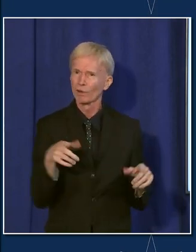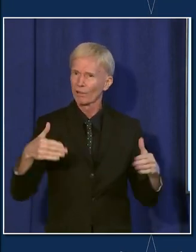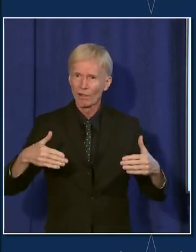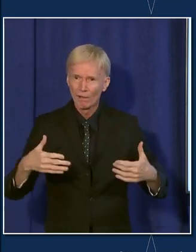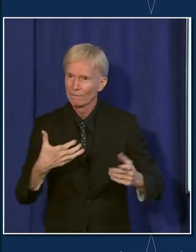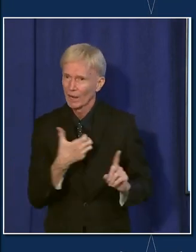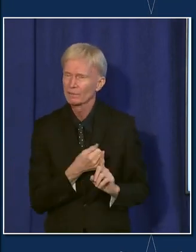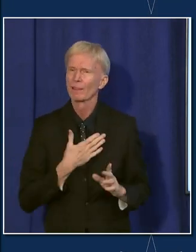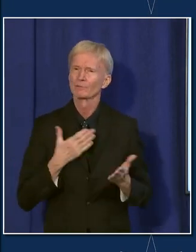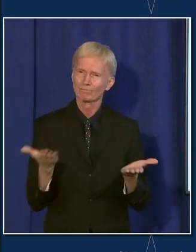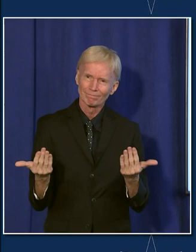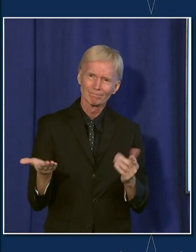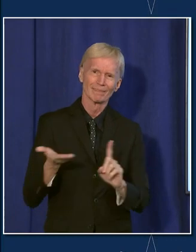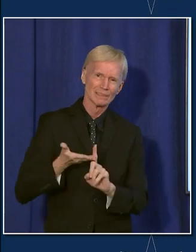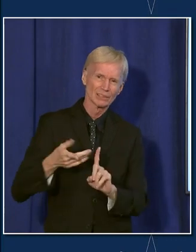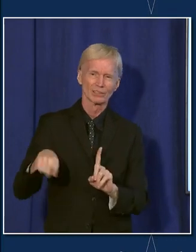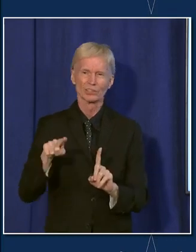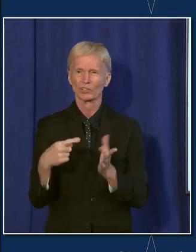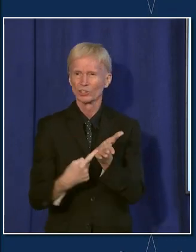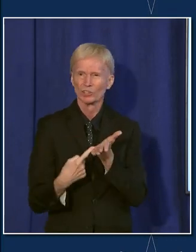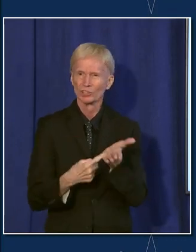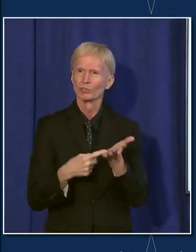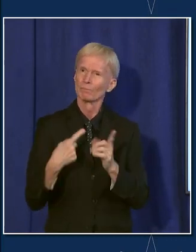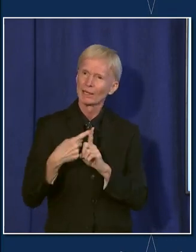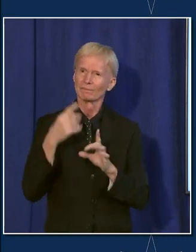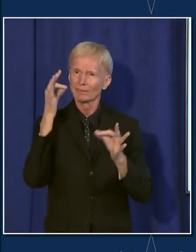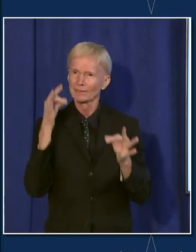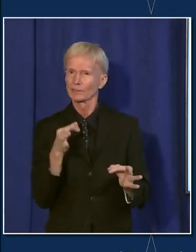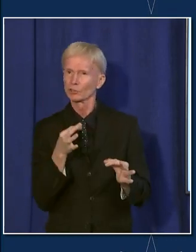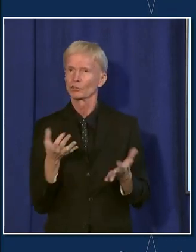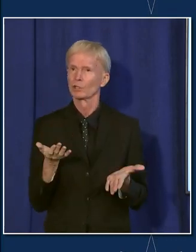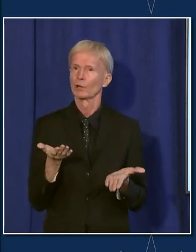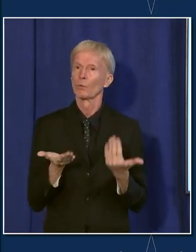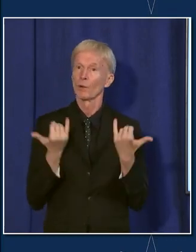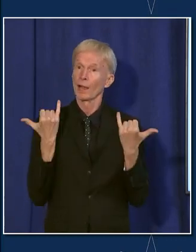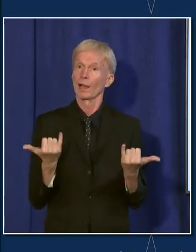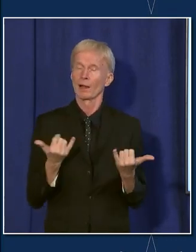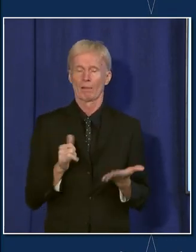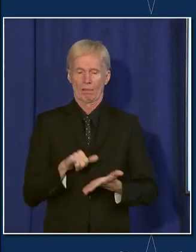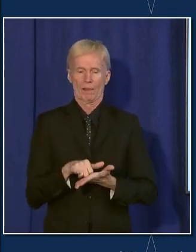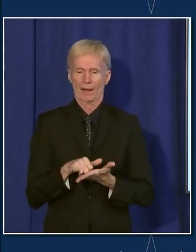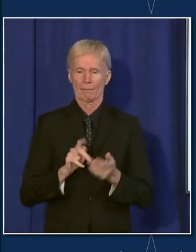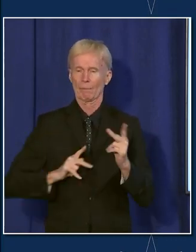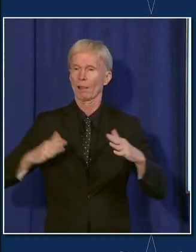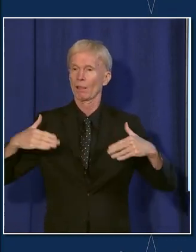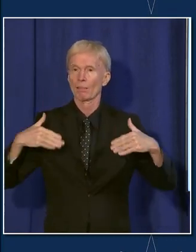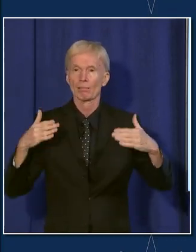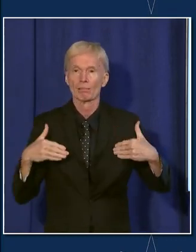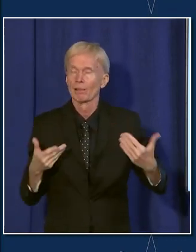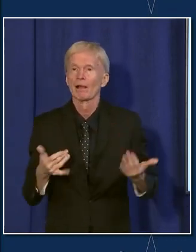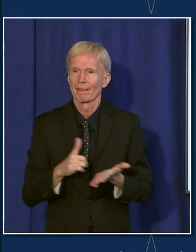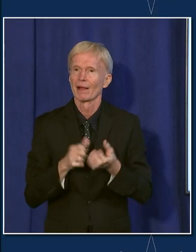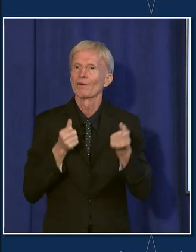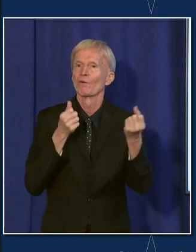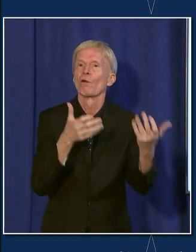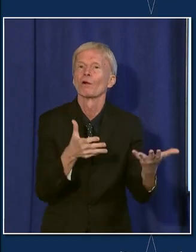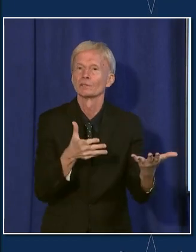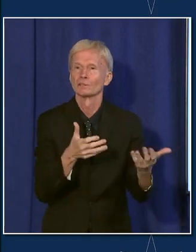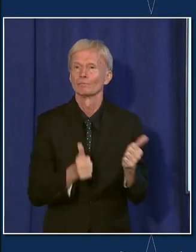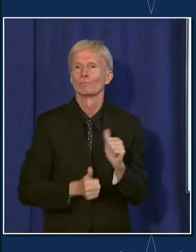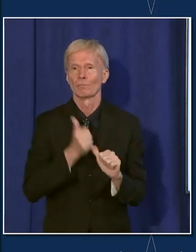to, you know, convince them or talk to them about that decision. Because it is those folks who are driving most of